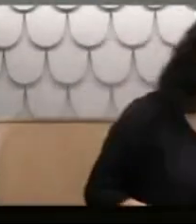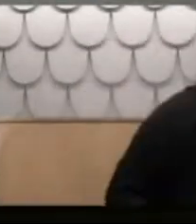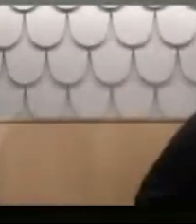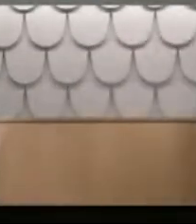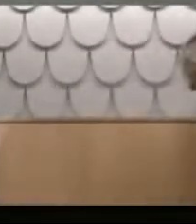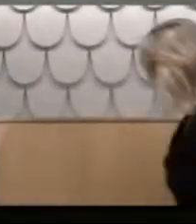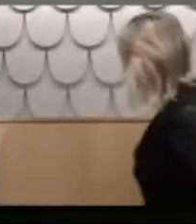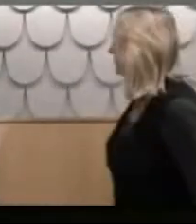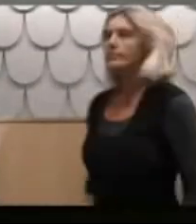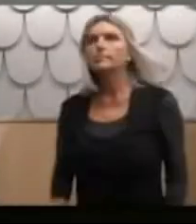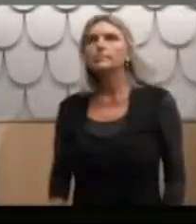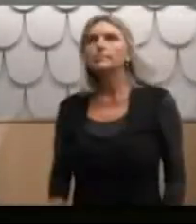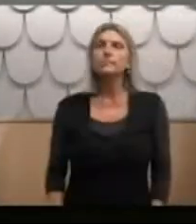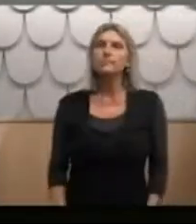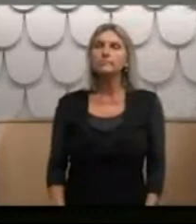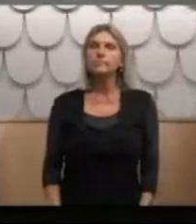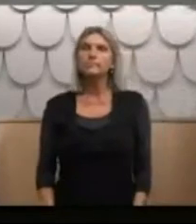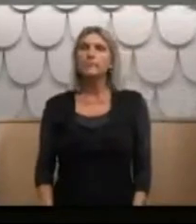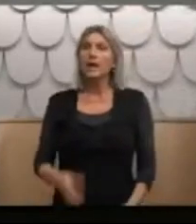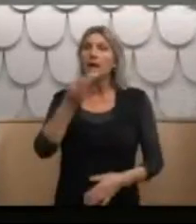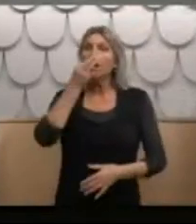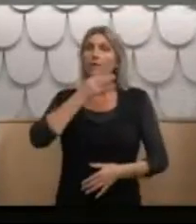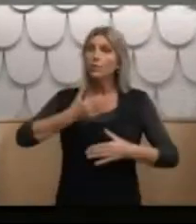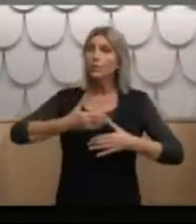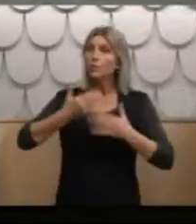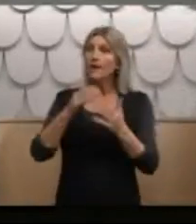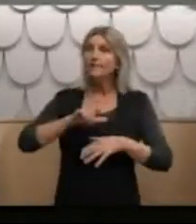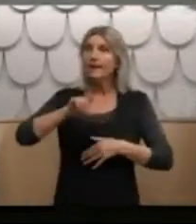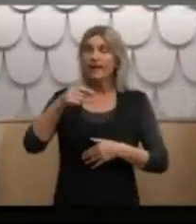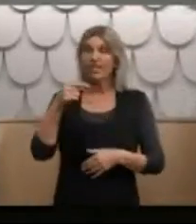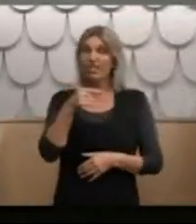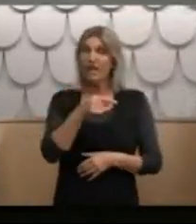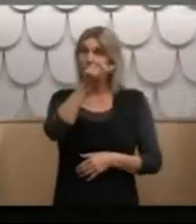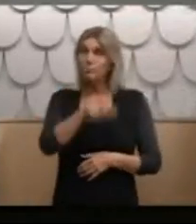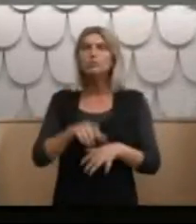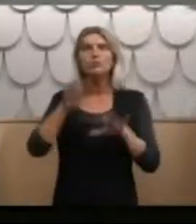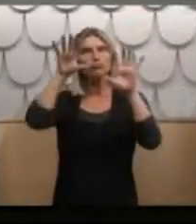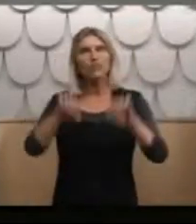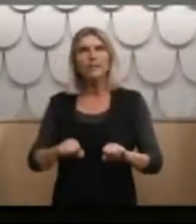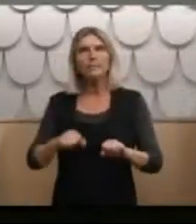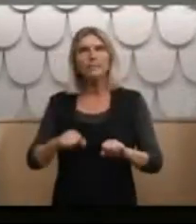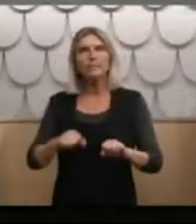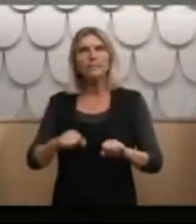A few days later, said person raped me. He did this about three